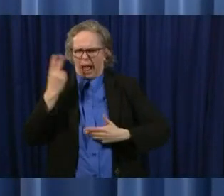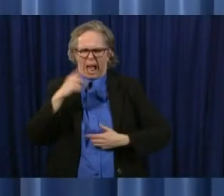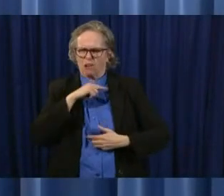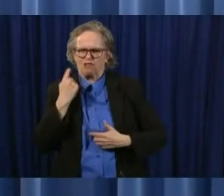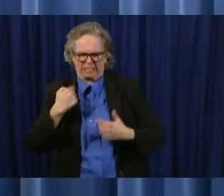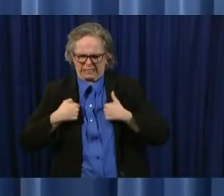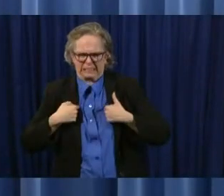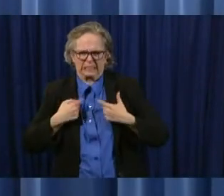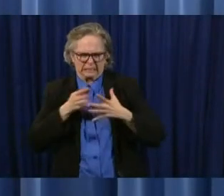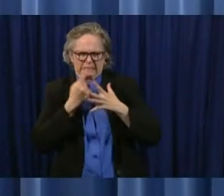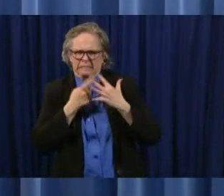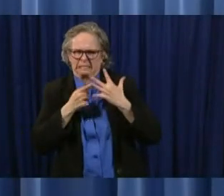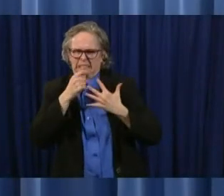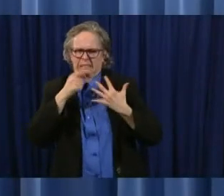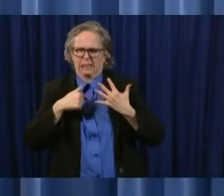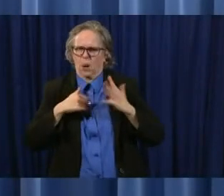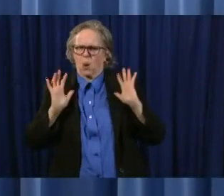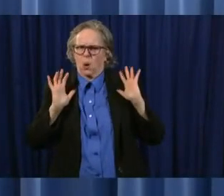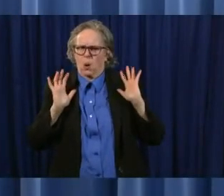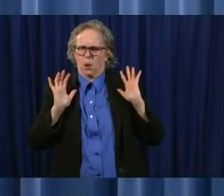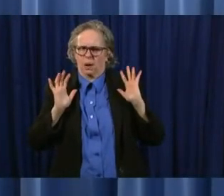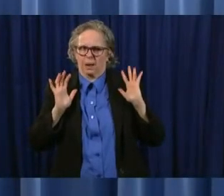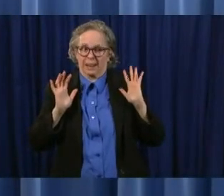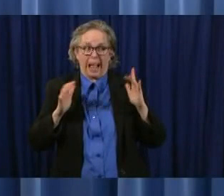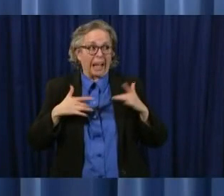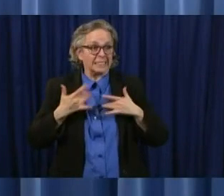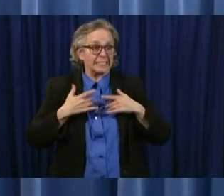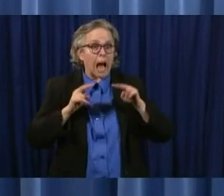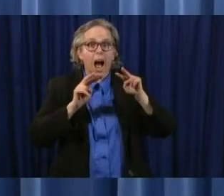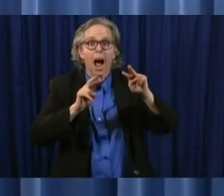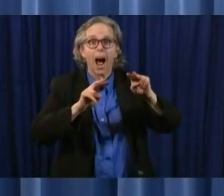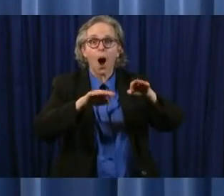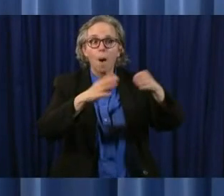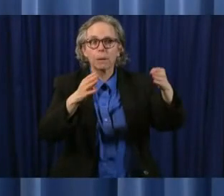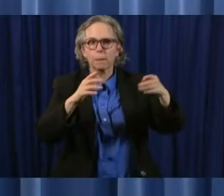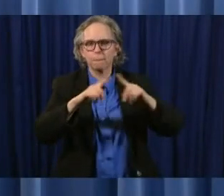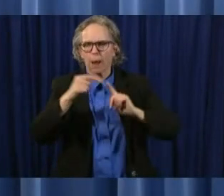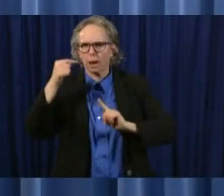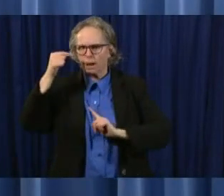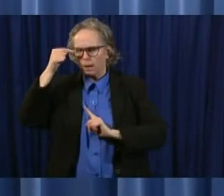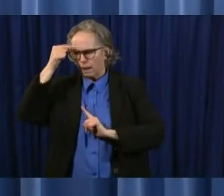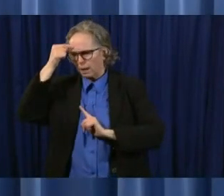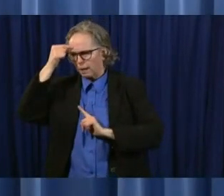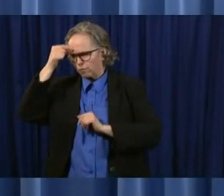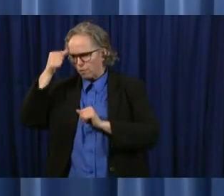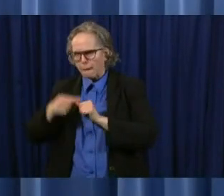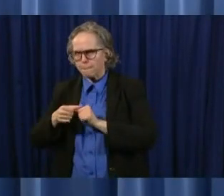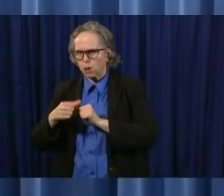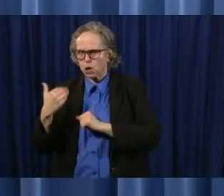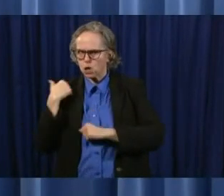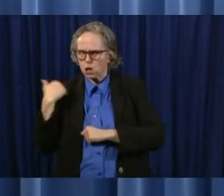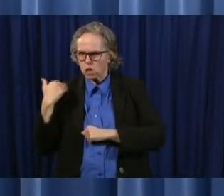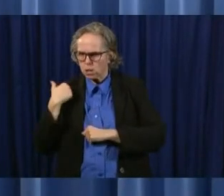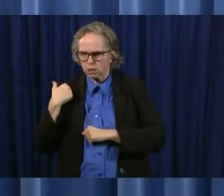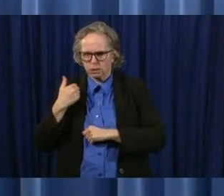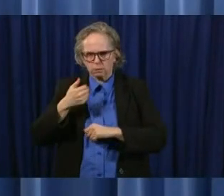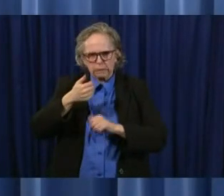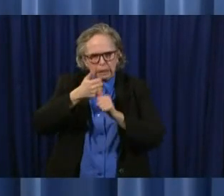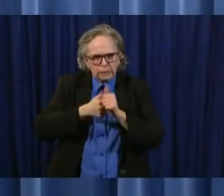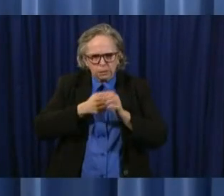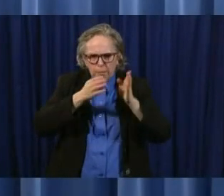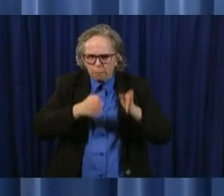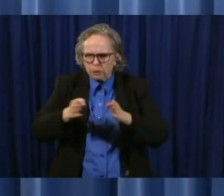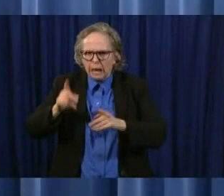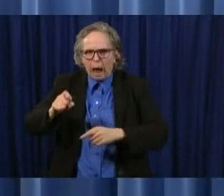again it comes back to each one of us uh assessing uh what really uh the situation is for us